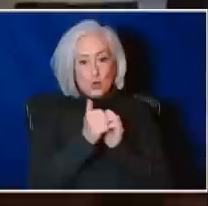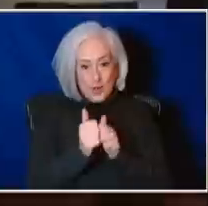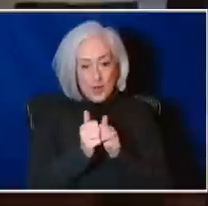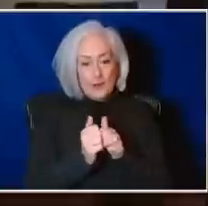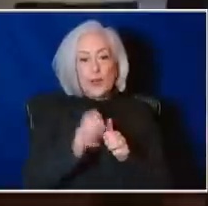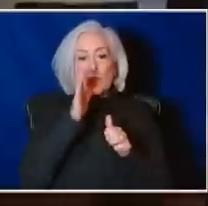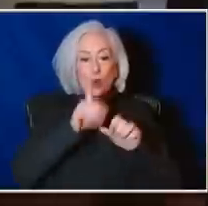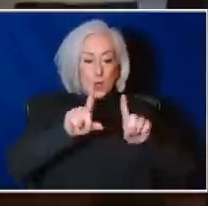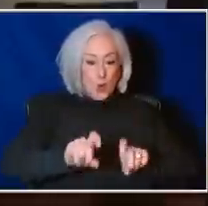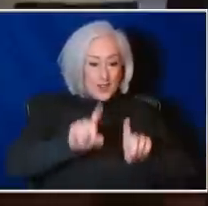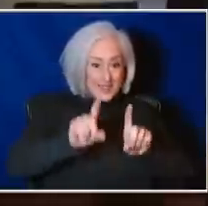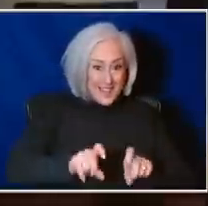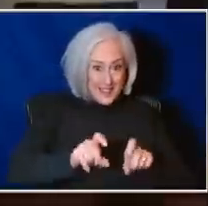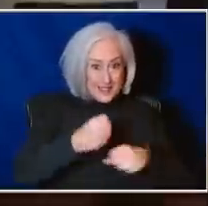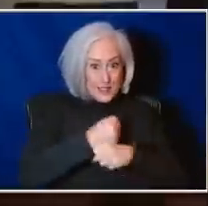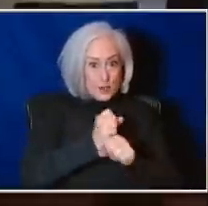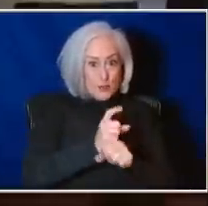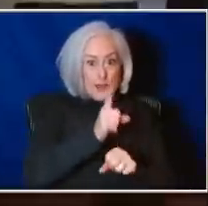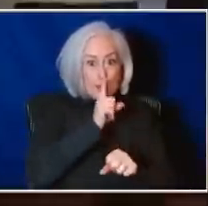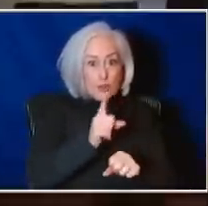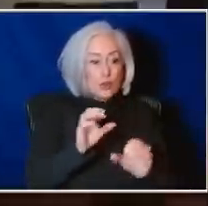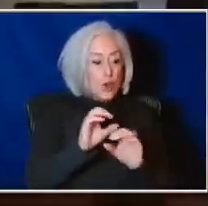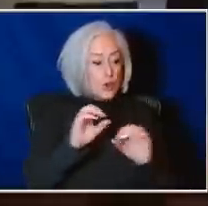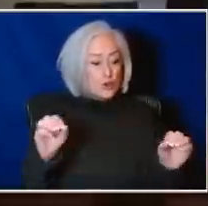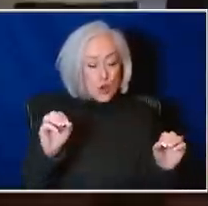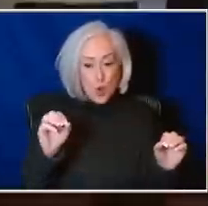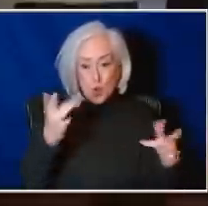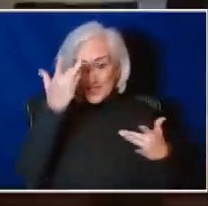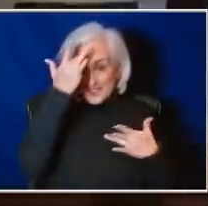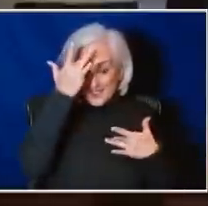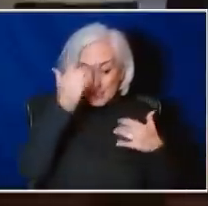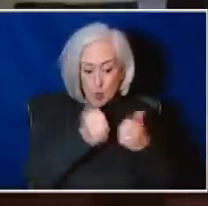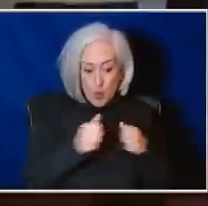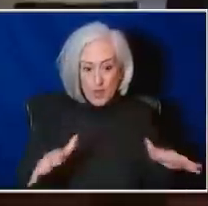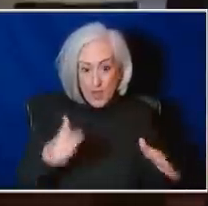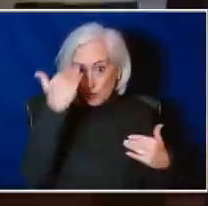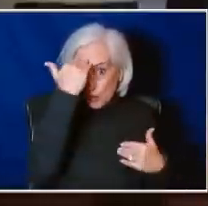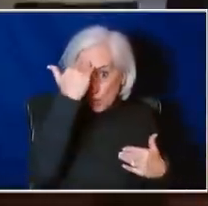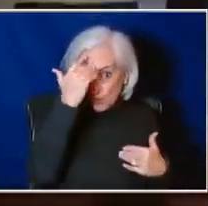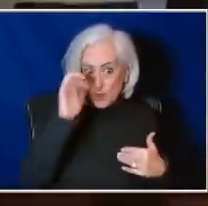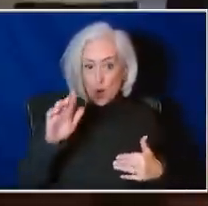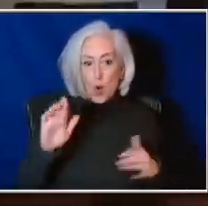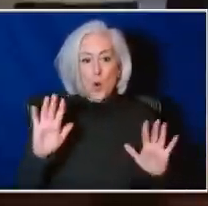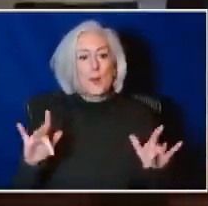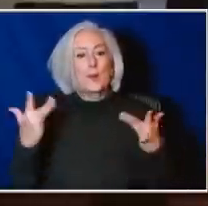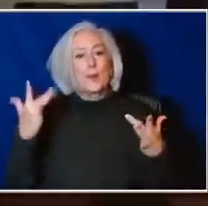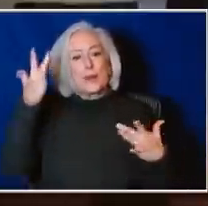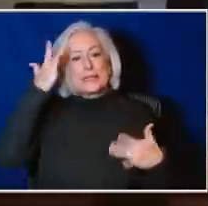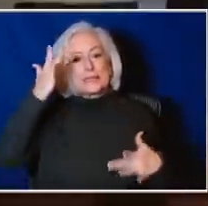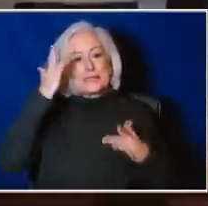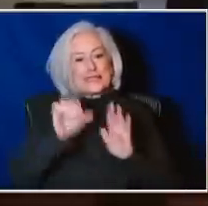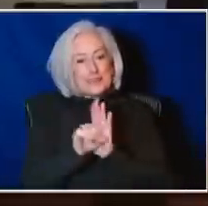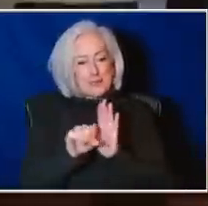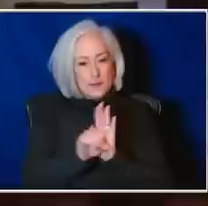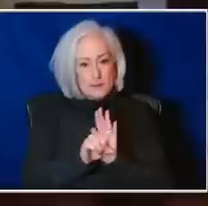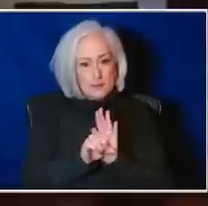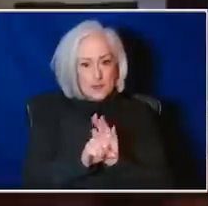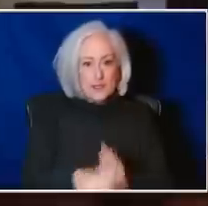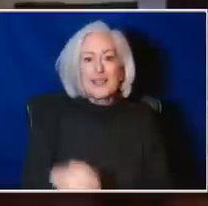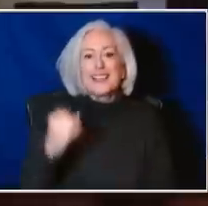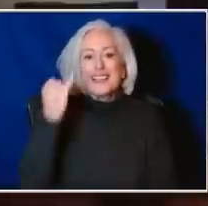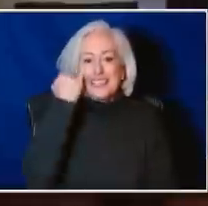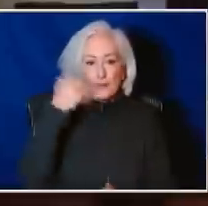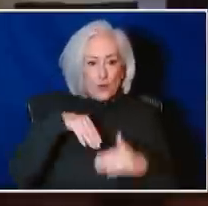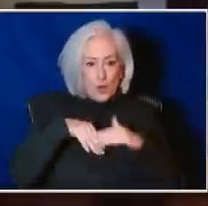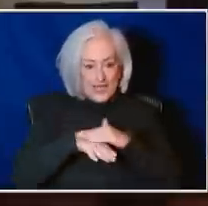or asymptomatically infected. And when we are indoors with people who are not our immediate family, we